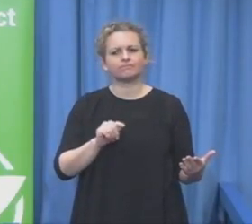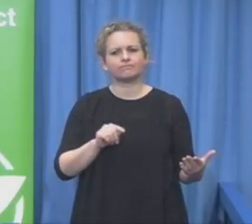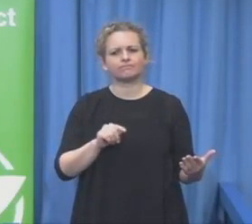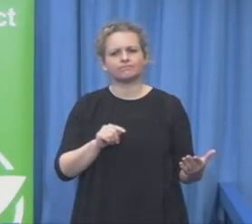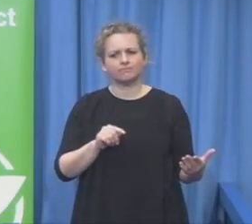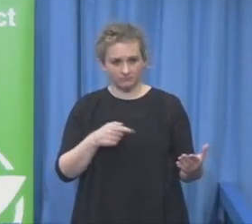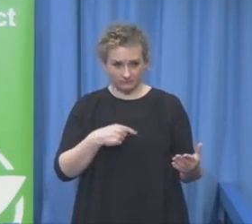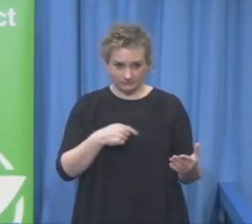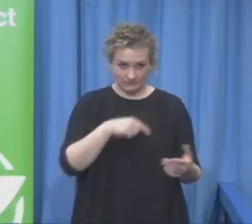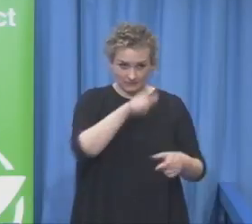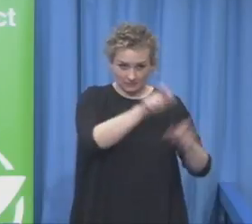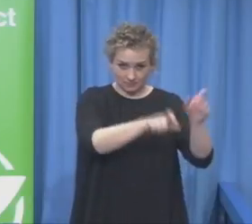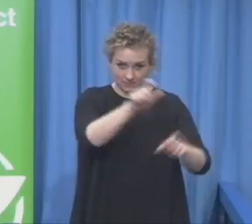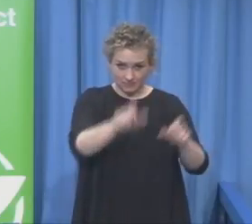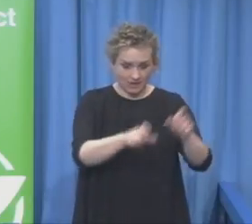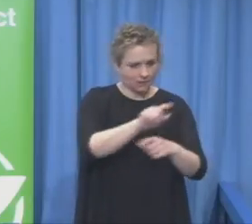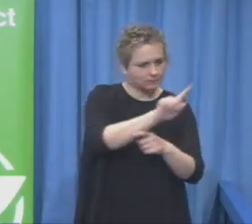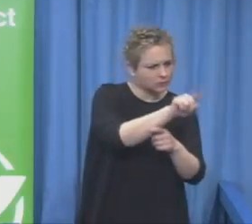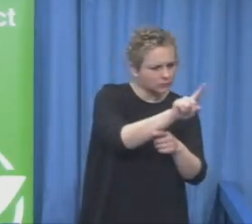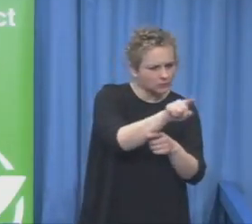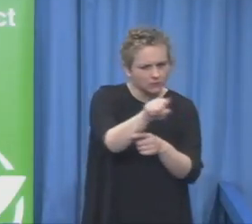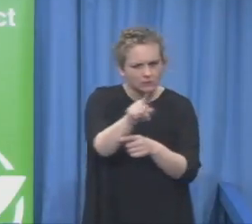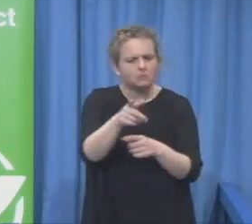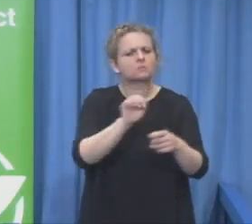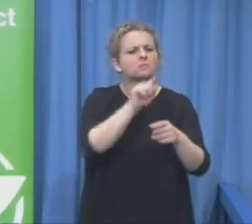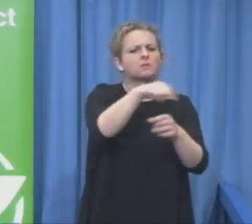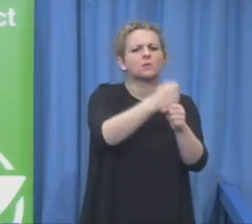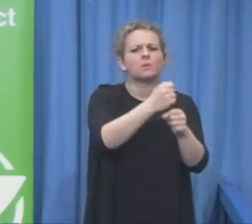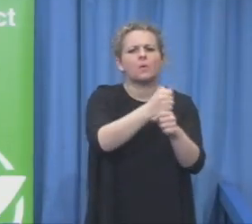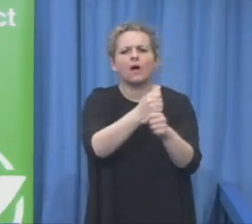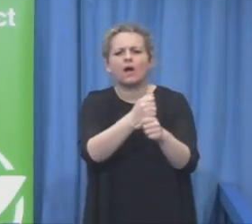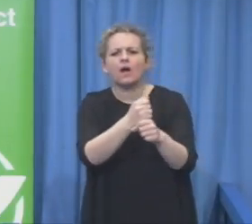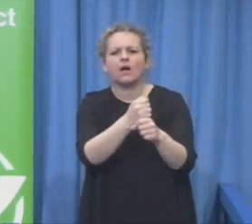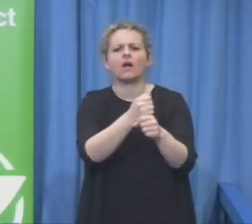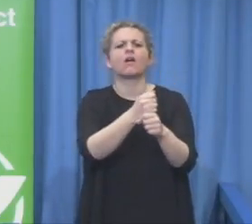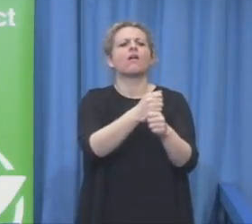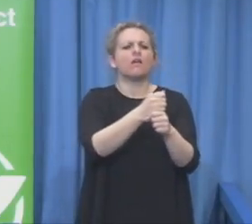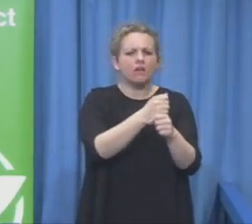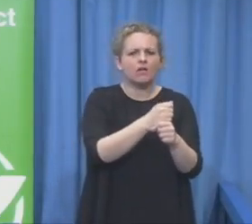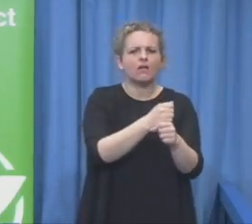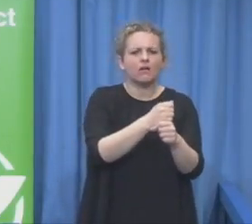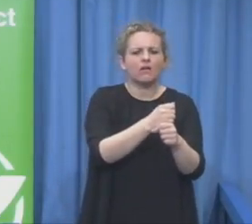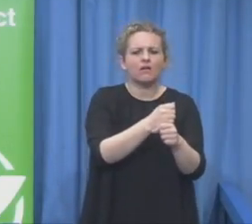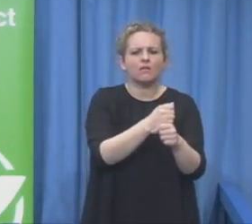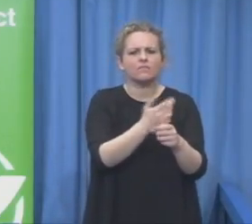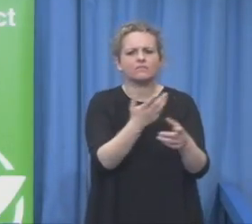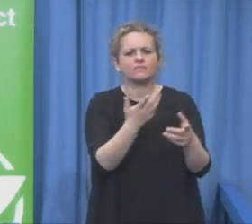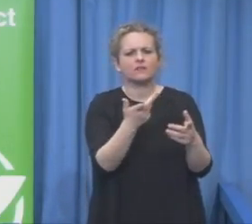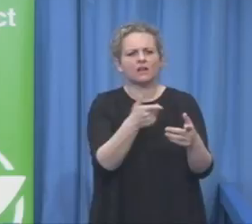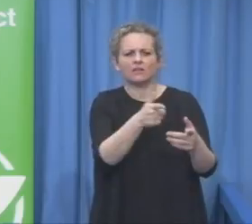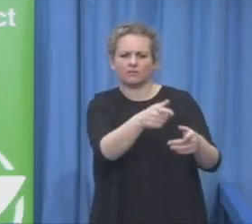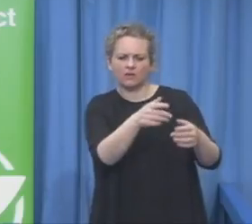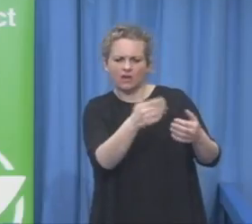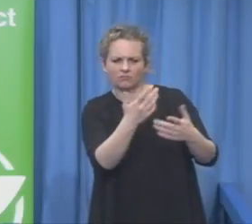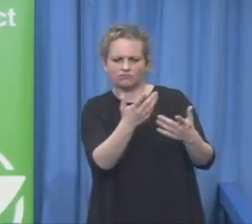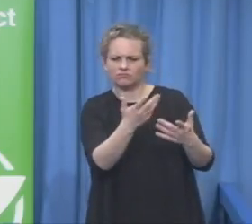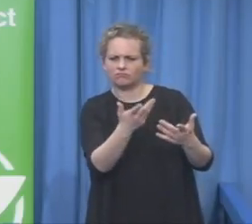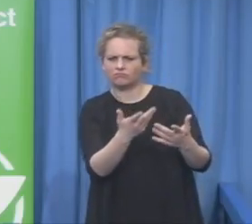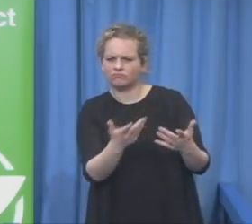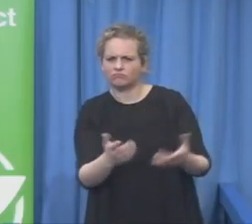theoretical models. So what we tried at this moment in the last months is setting up a new questionnaire